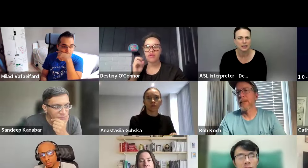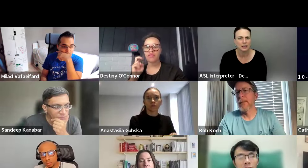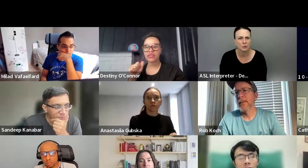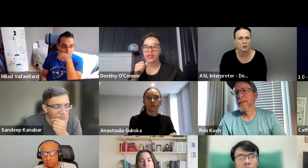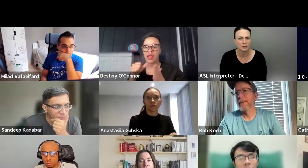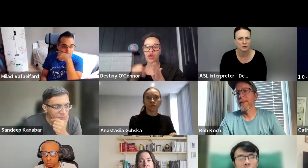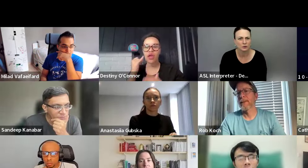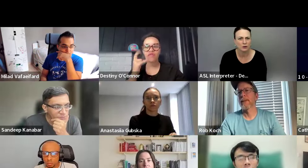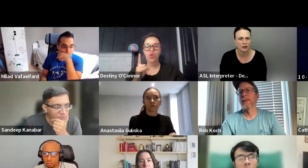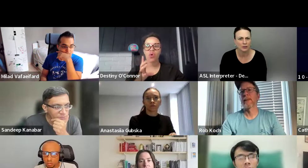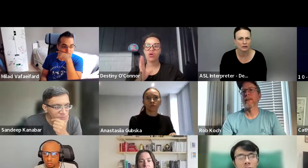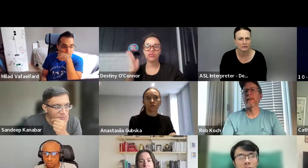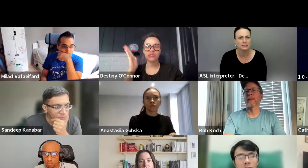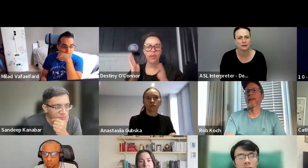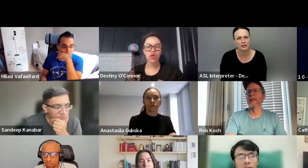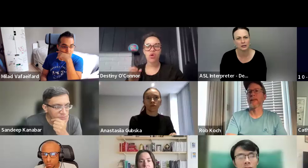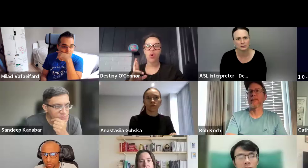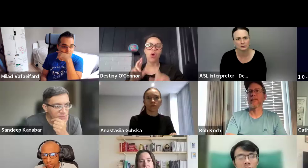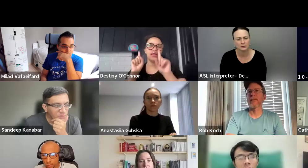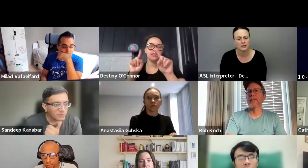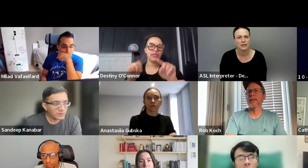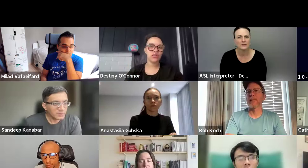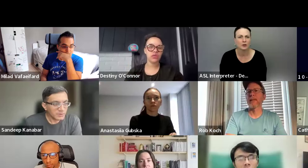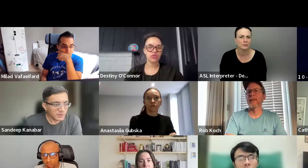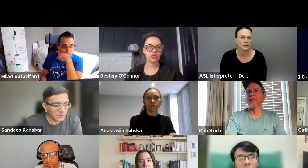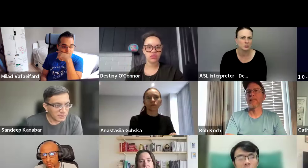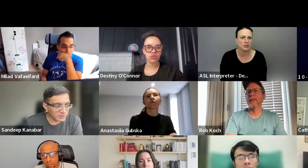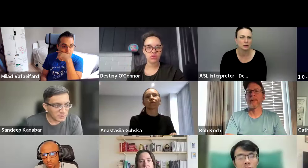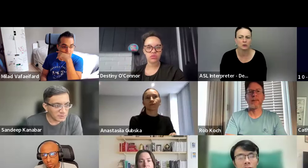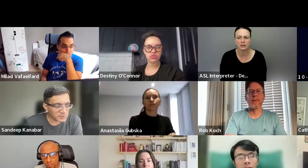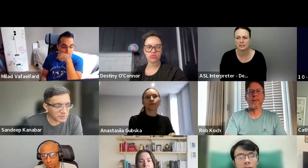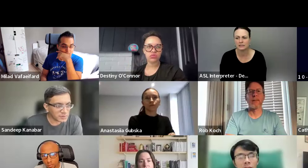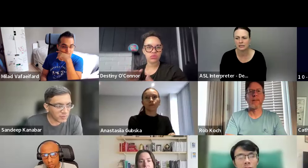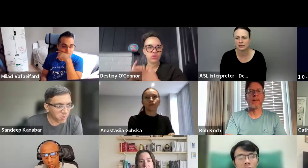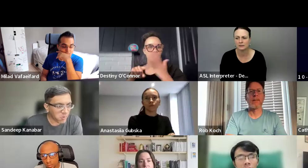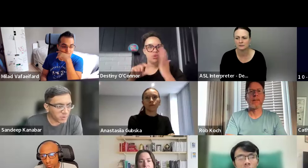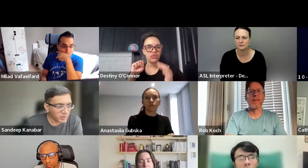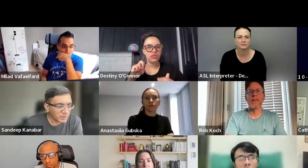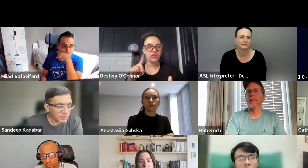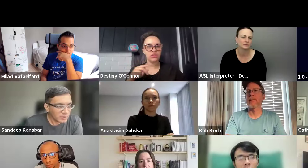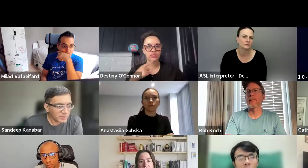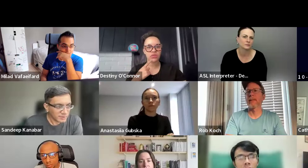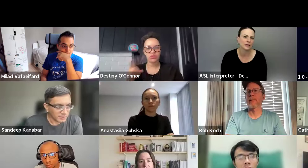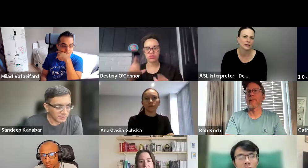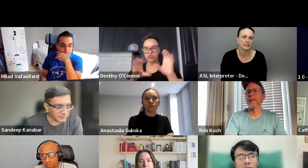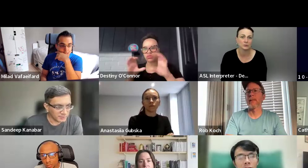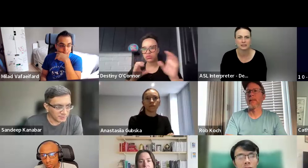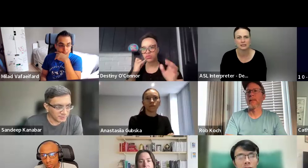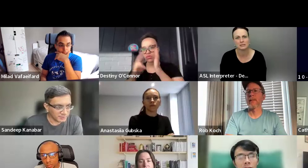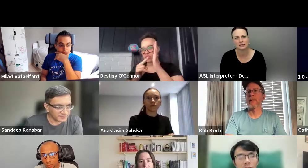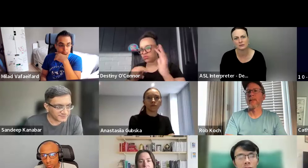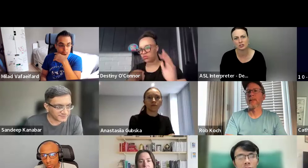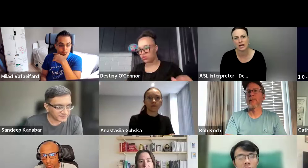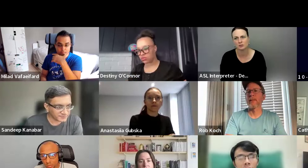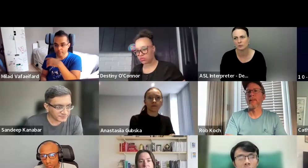they will give you, um, a visa letter if you're going to be a speaker or an attendee. And that's what